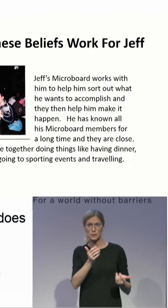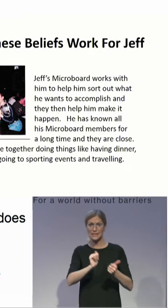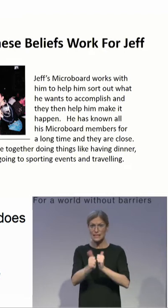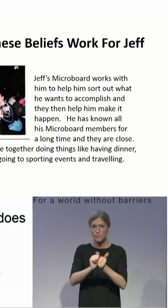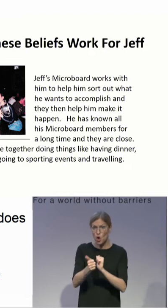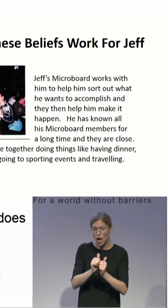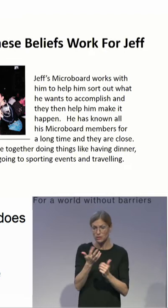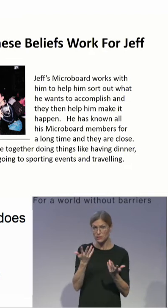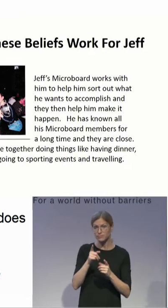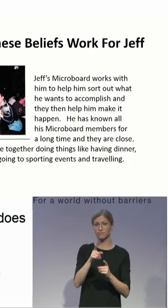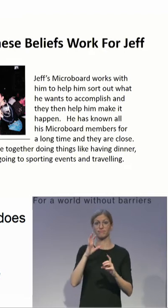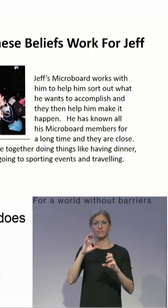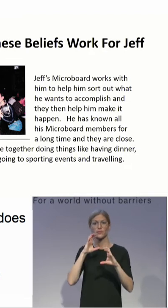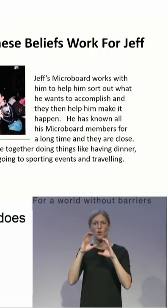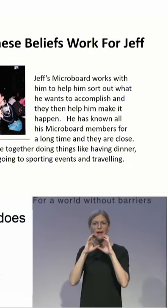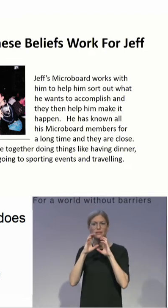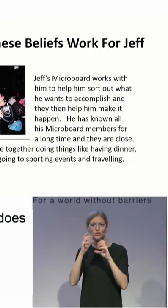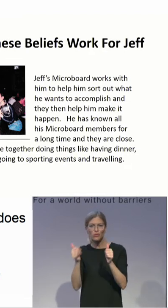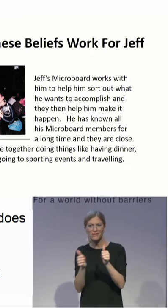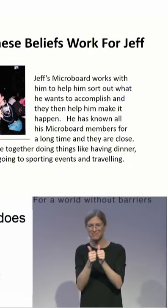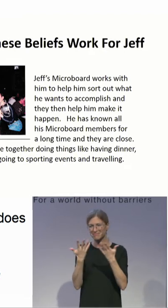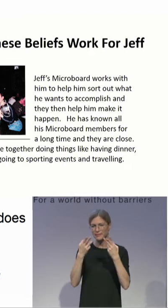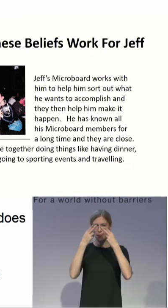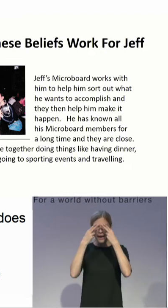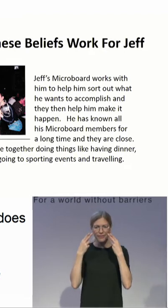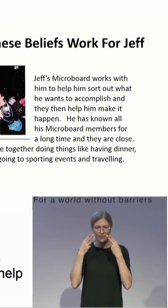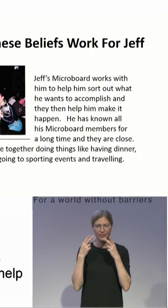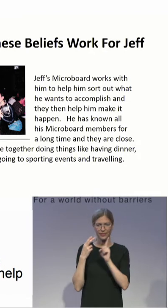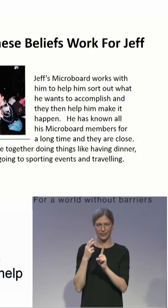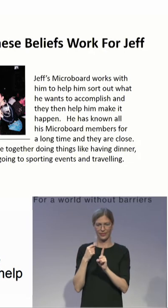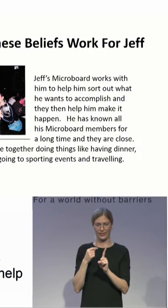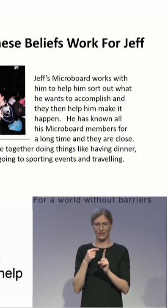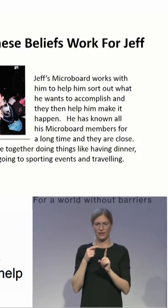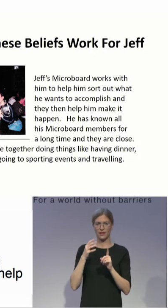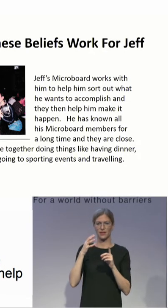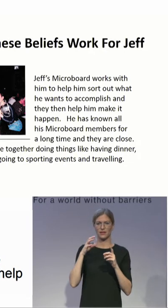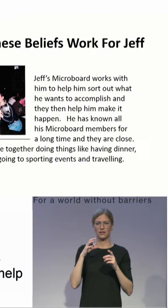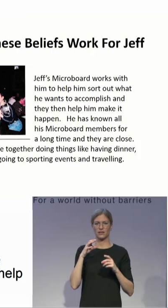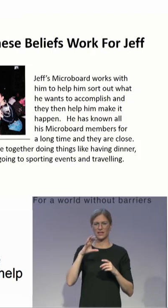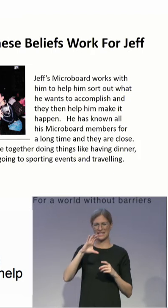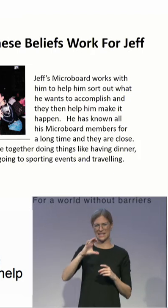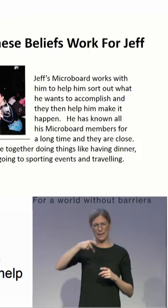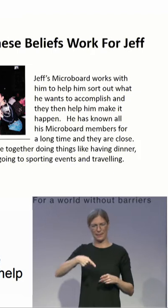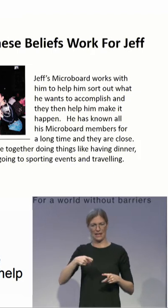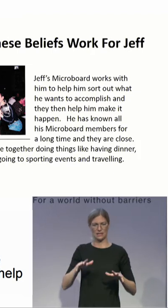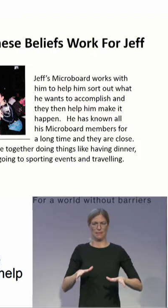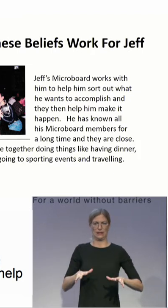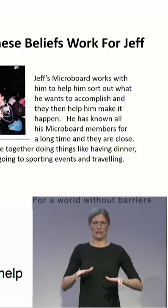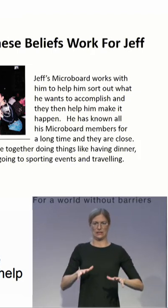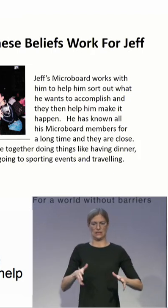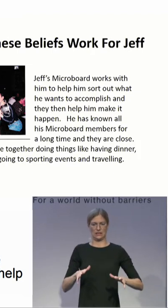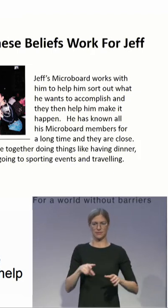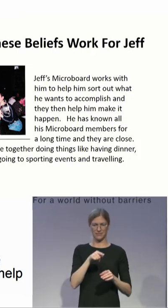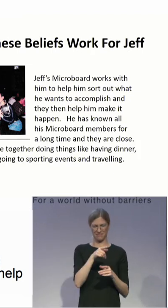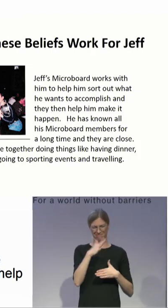Because Jeff has CP and his mobility is severely restricted, voluntary mobility. They've helped him design a head switch that works for him.